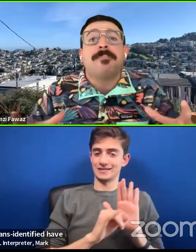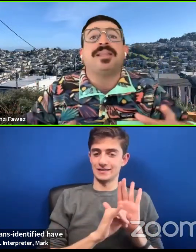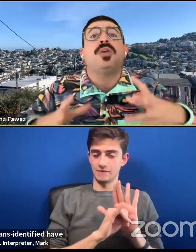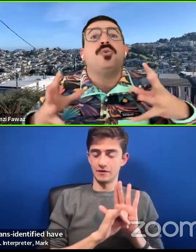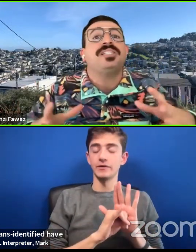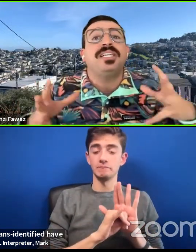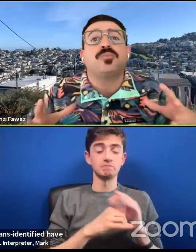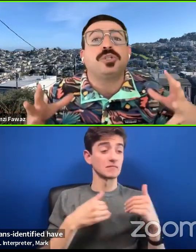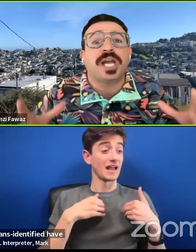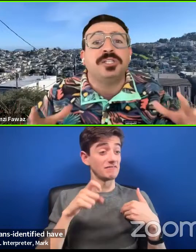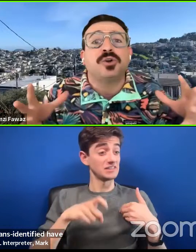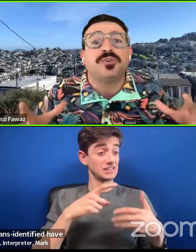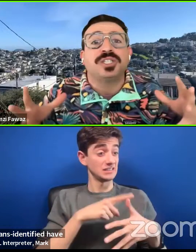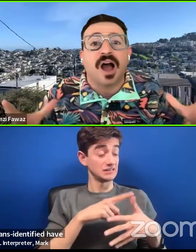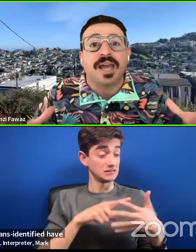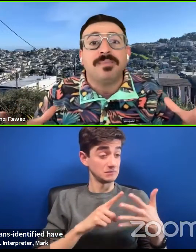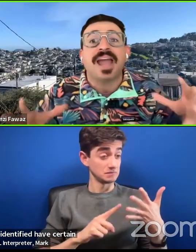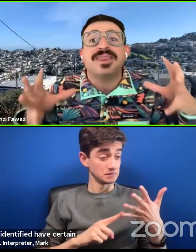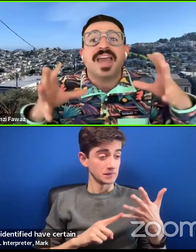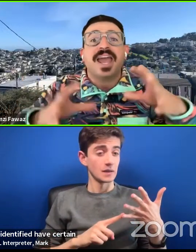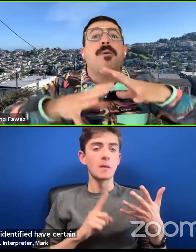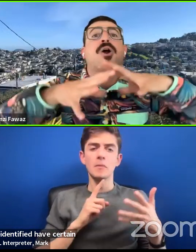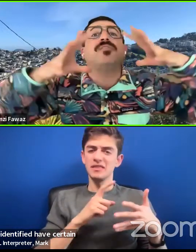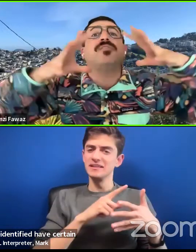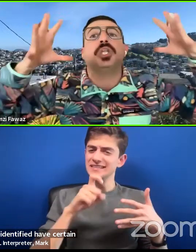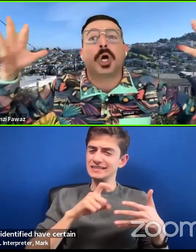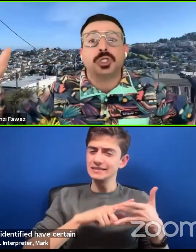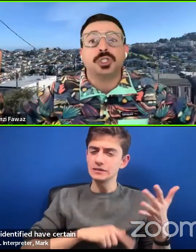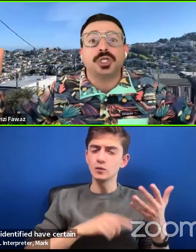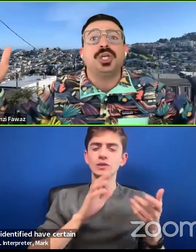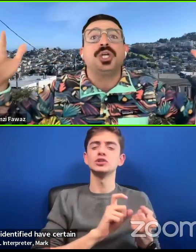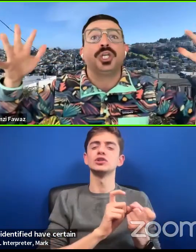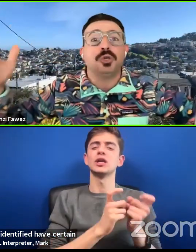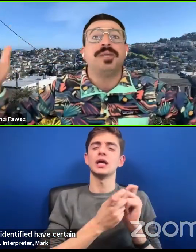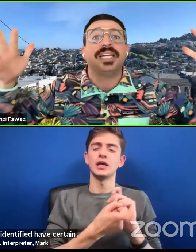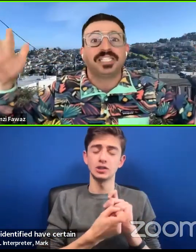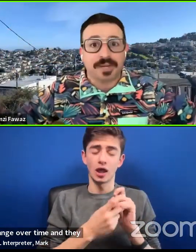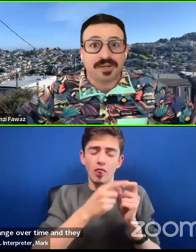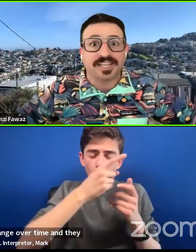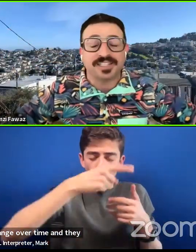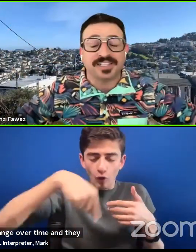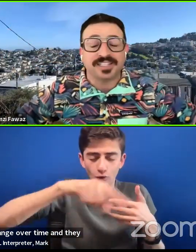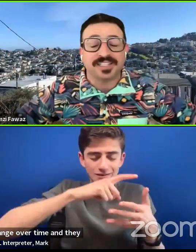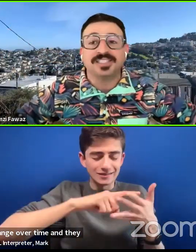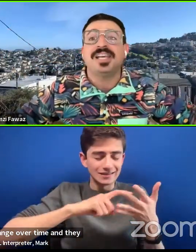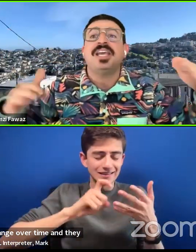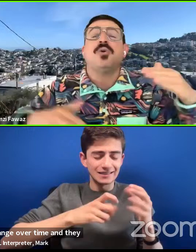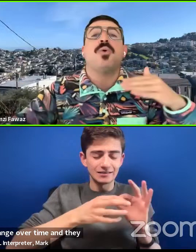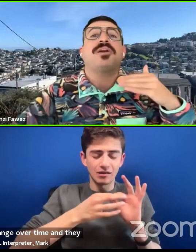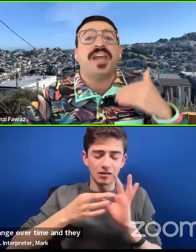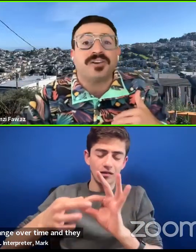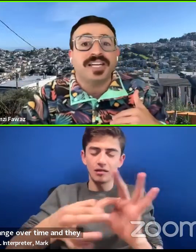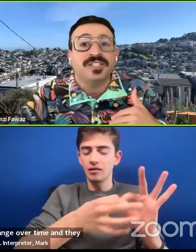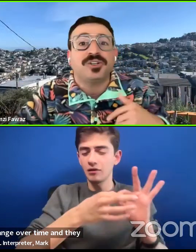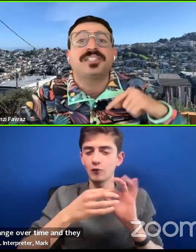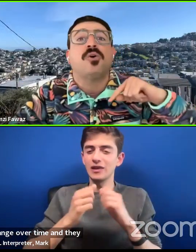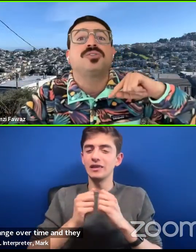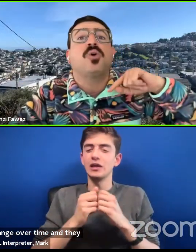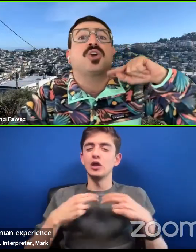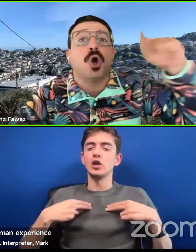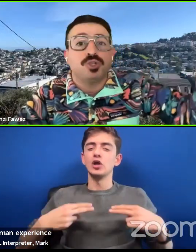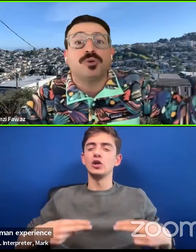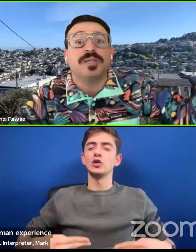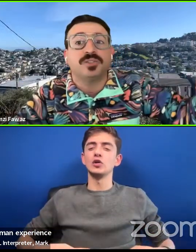needs, but those needs will change over time and they are part of a larger human experience where their